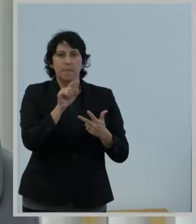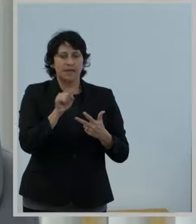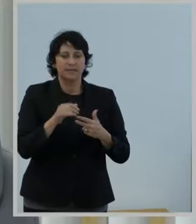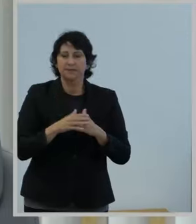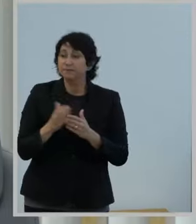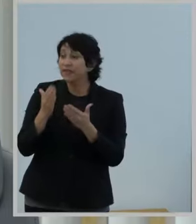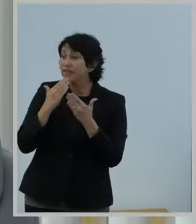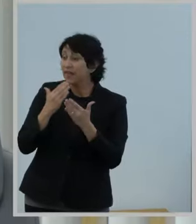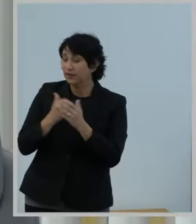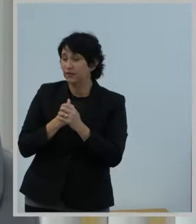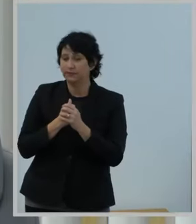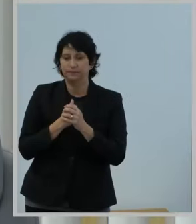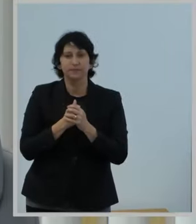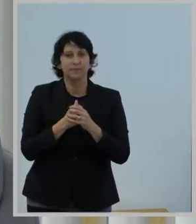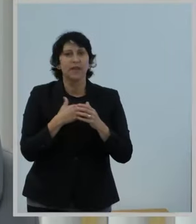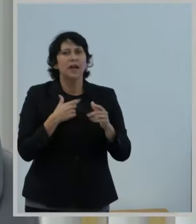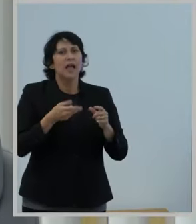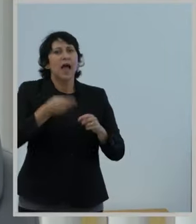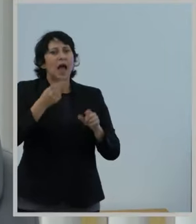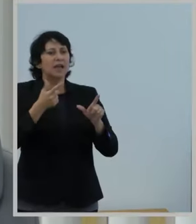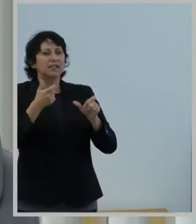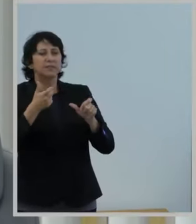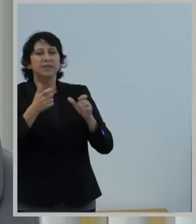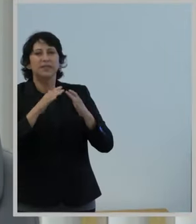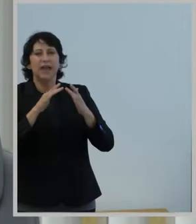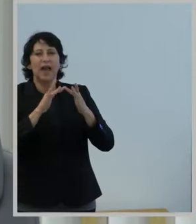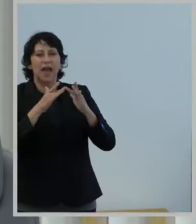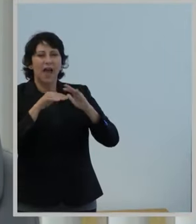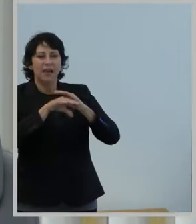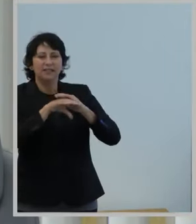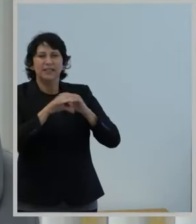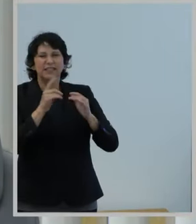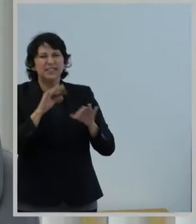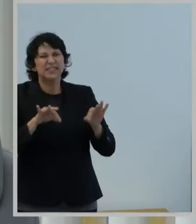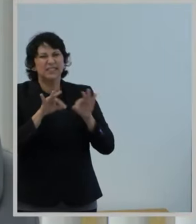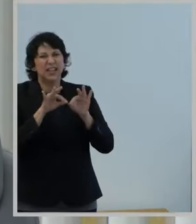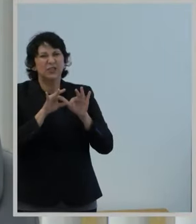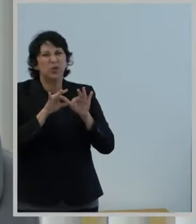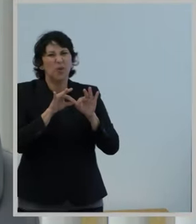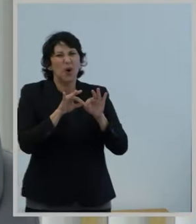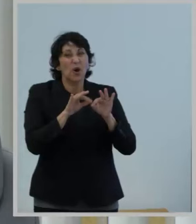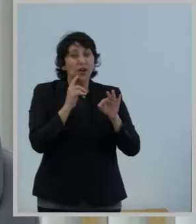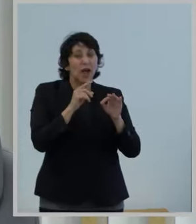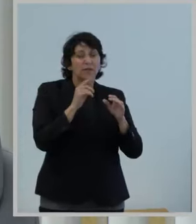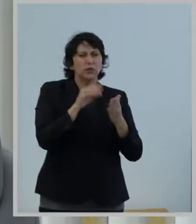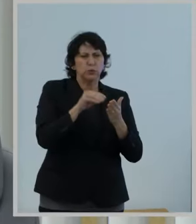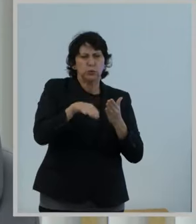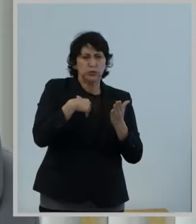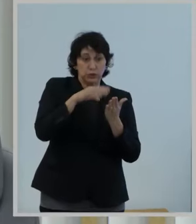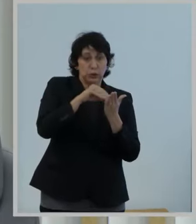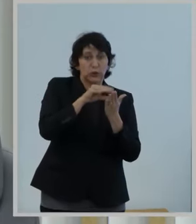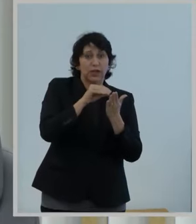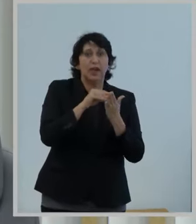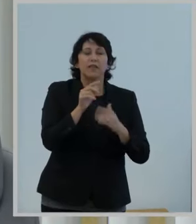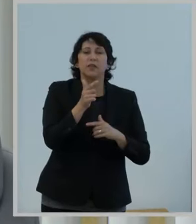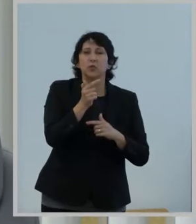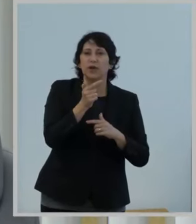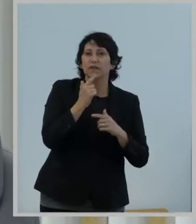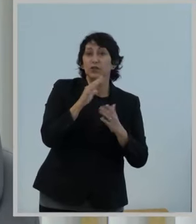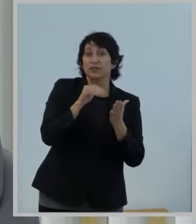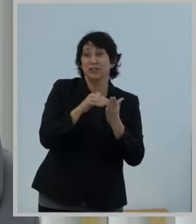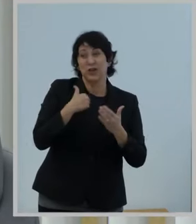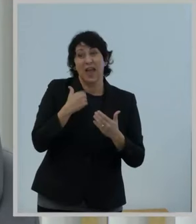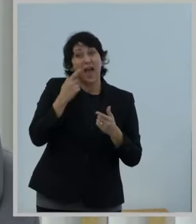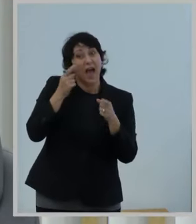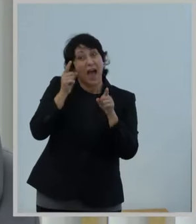you. High-speed broadband access is an essential part of students learning in the 21st century. I happen to